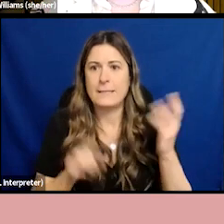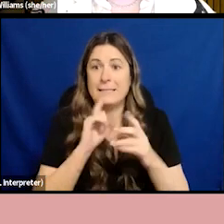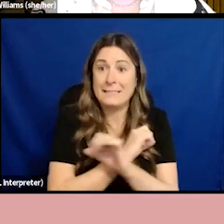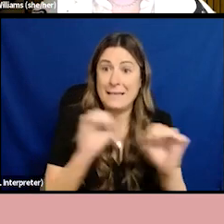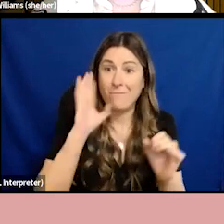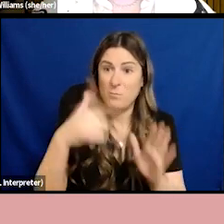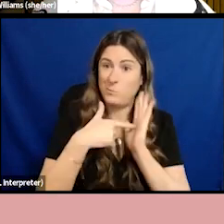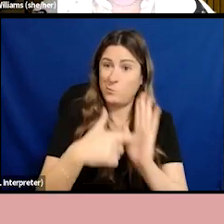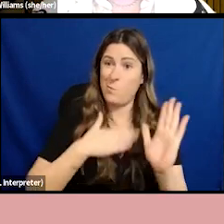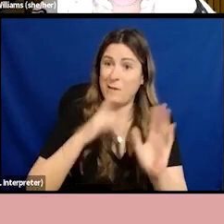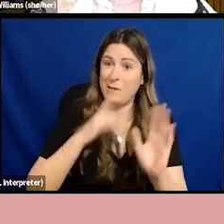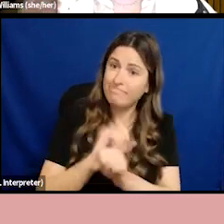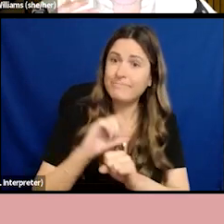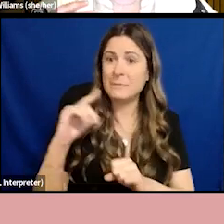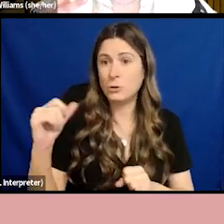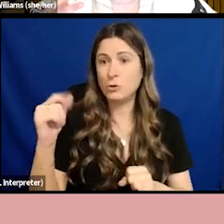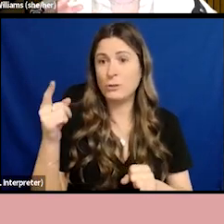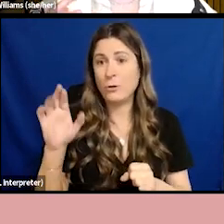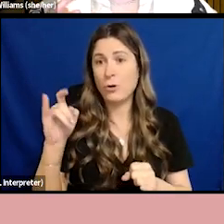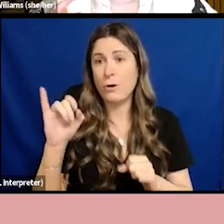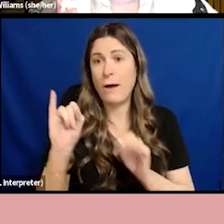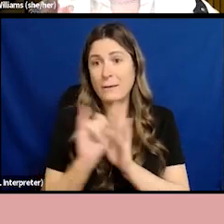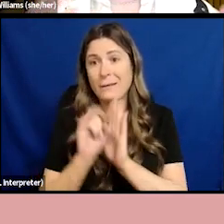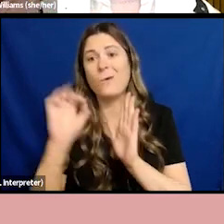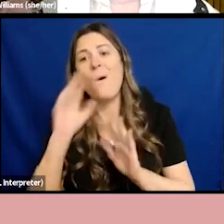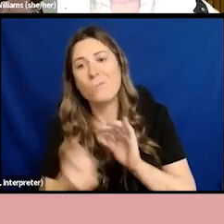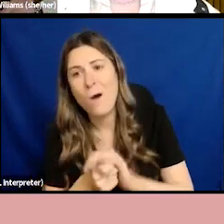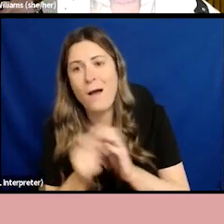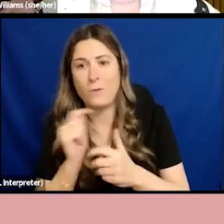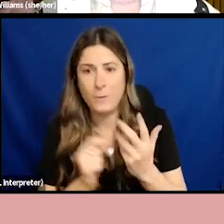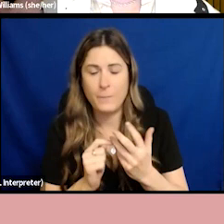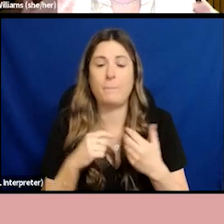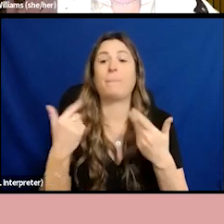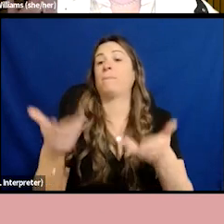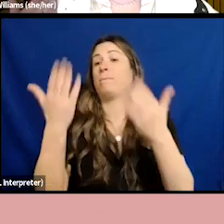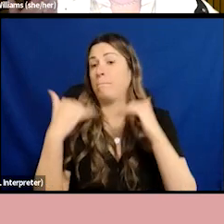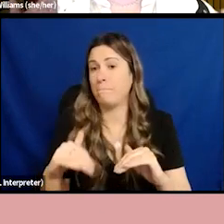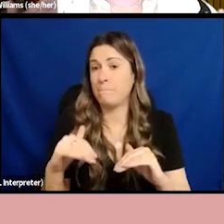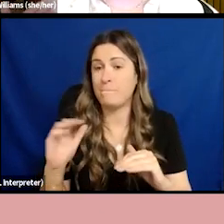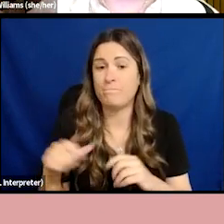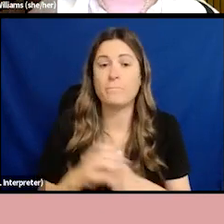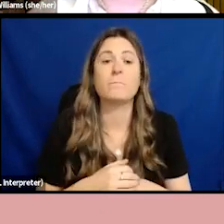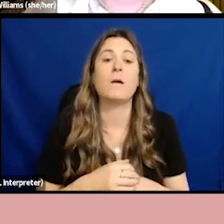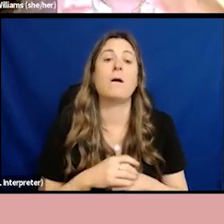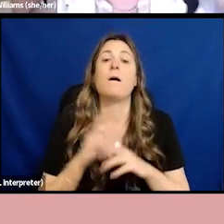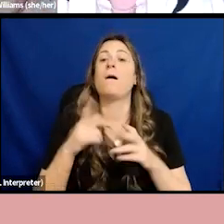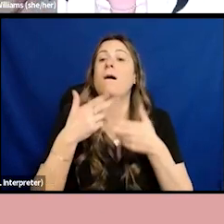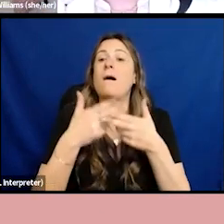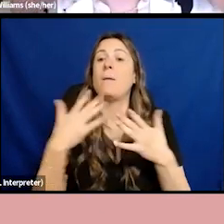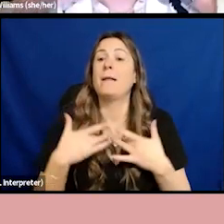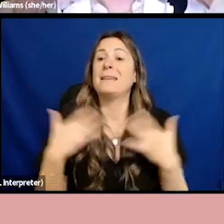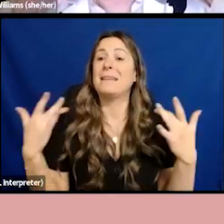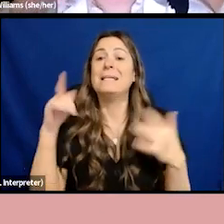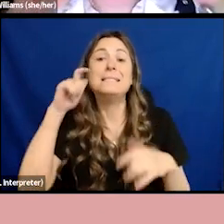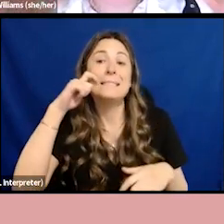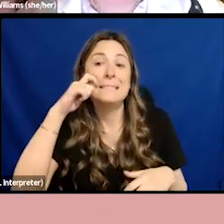concern. I'm light-skinned. As a black woman, I'm mixed race and I